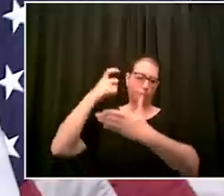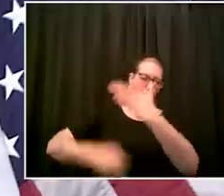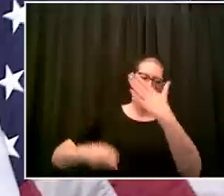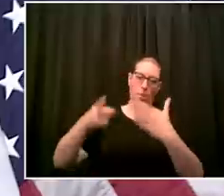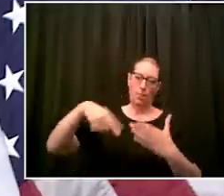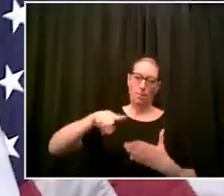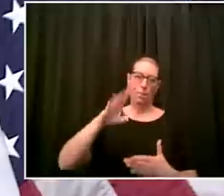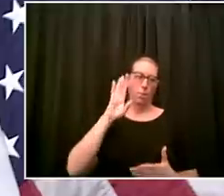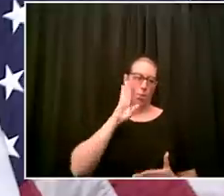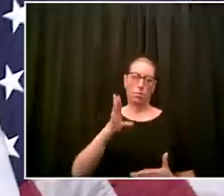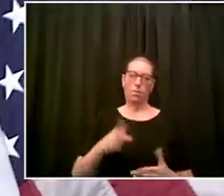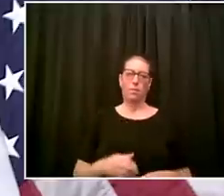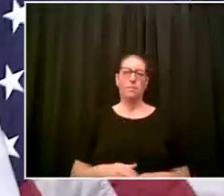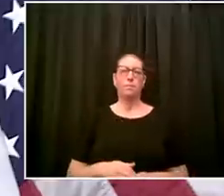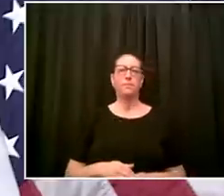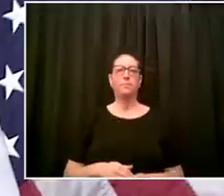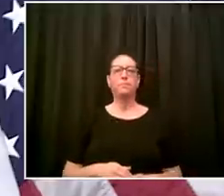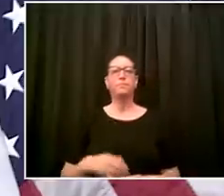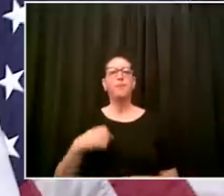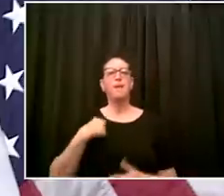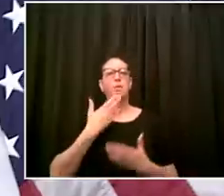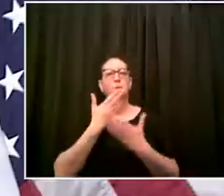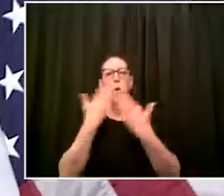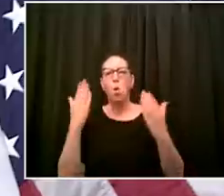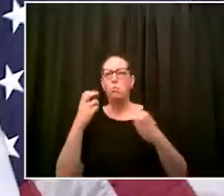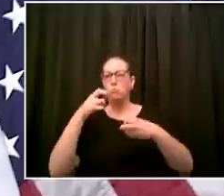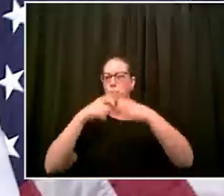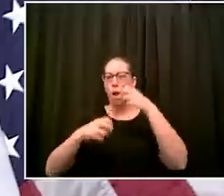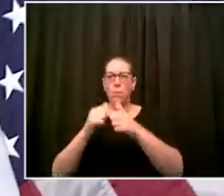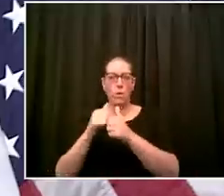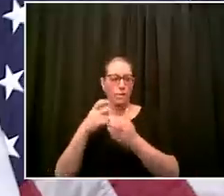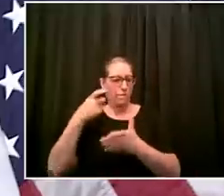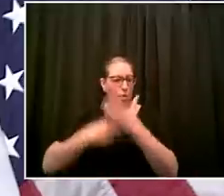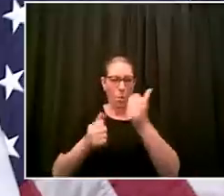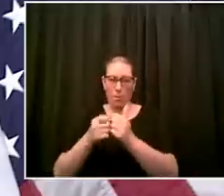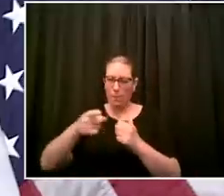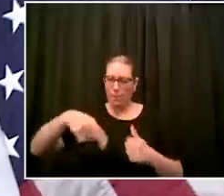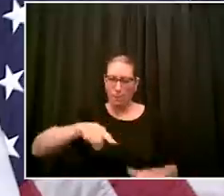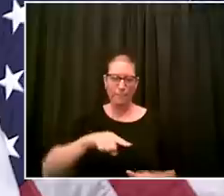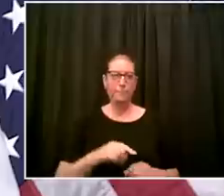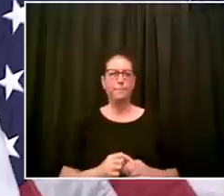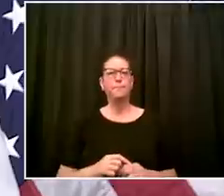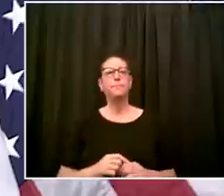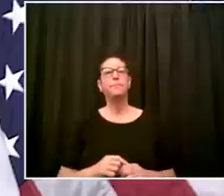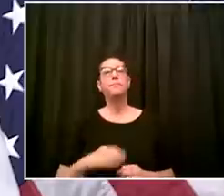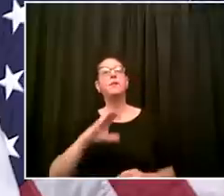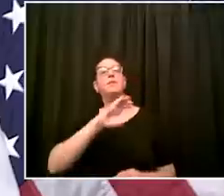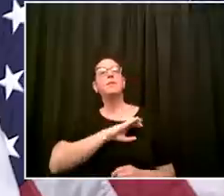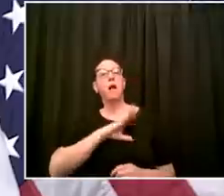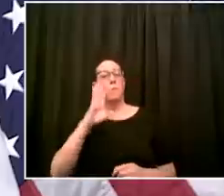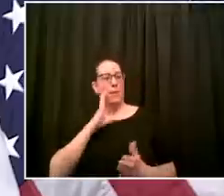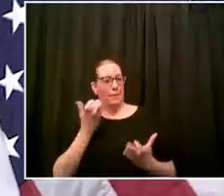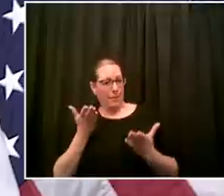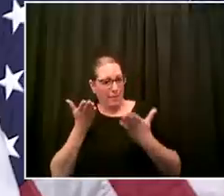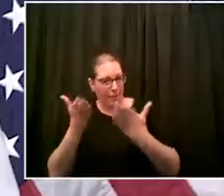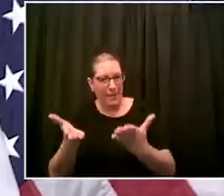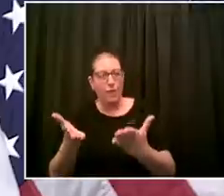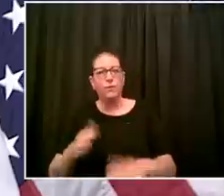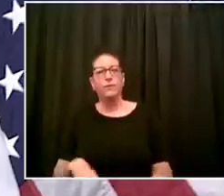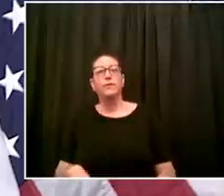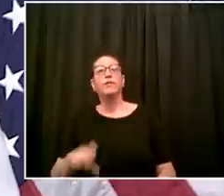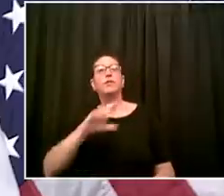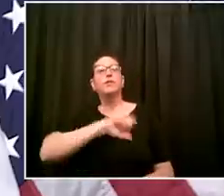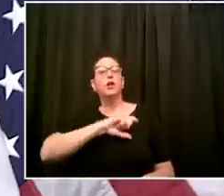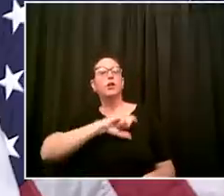the sheriff's office department of buildings nypd fdny we have a lot of enforcement we can bring to bear on that but that we are not